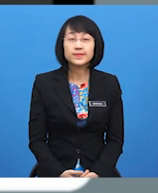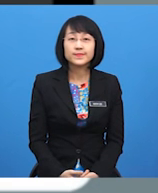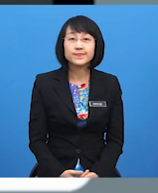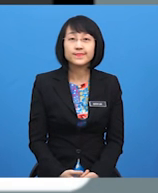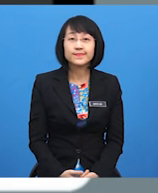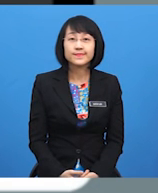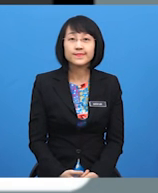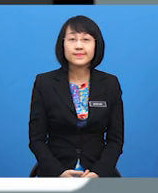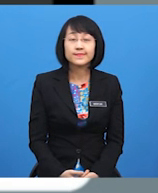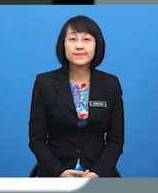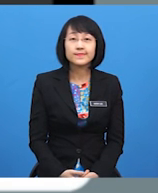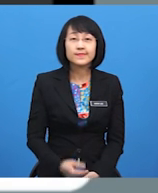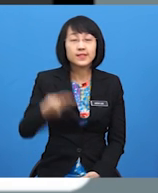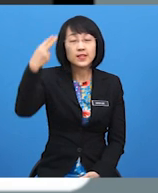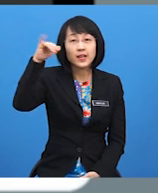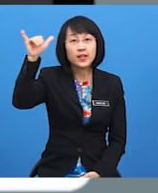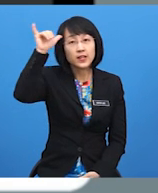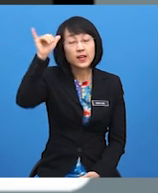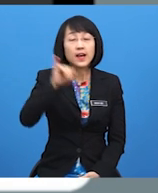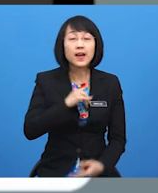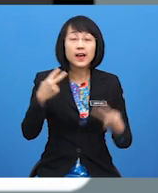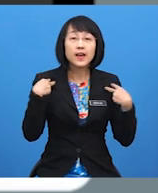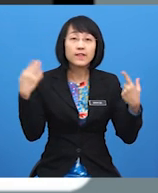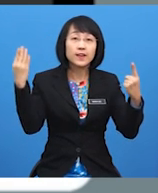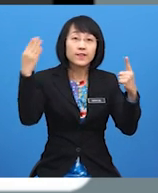Hey Yusuf, I have a favour to ask you.